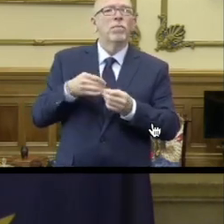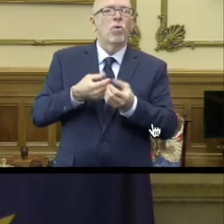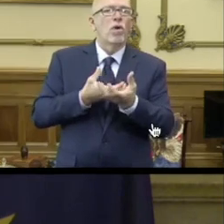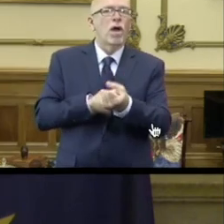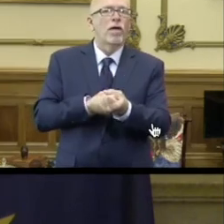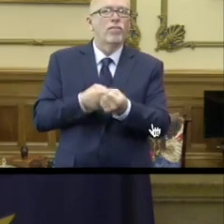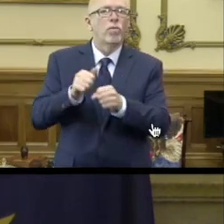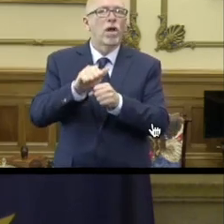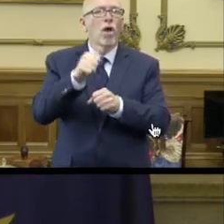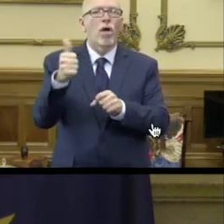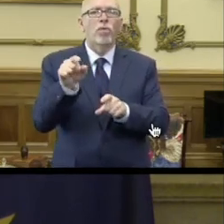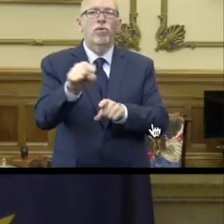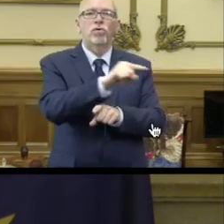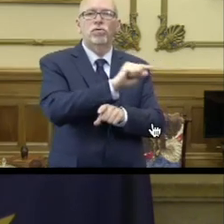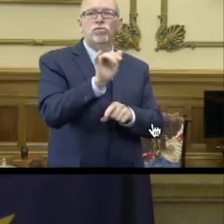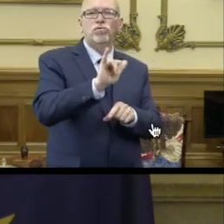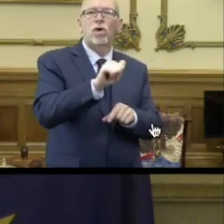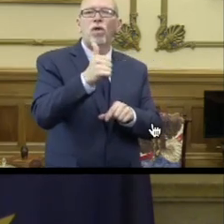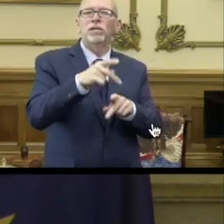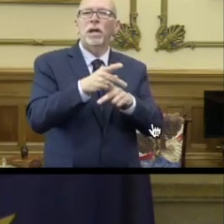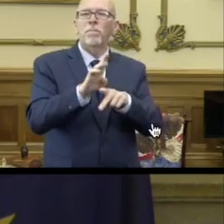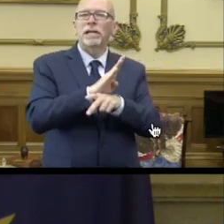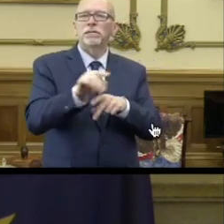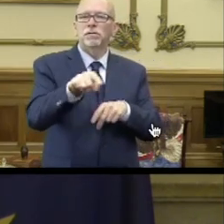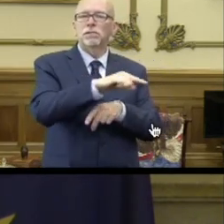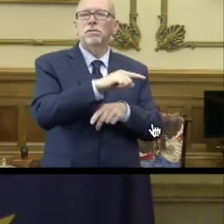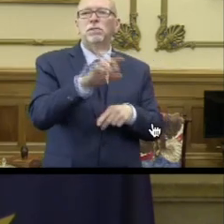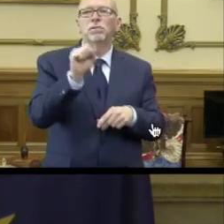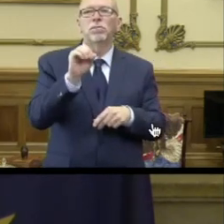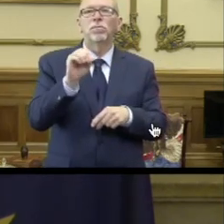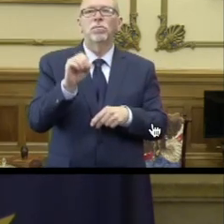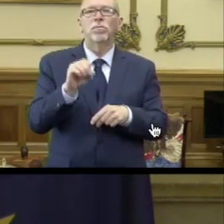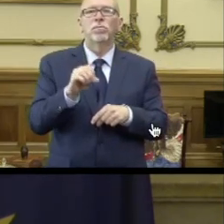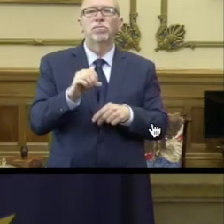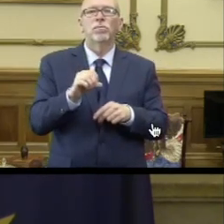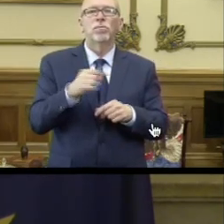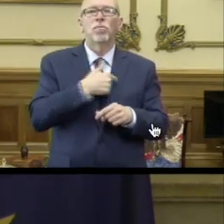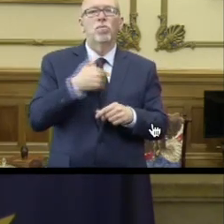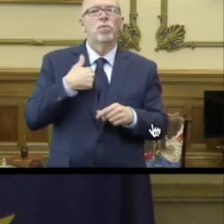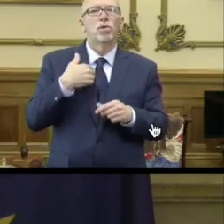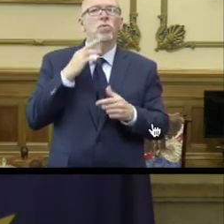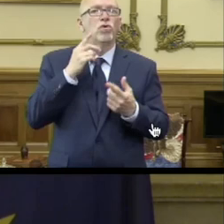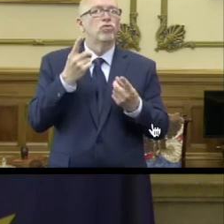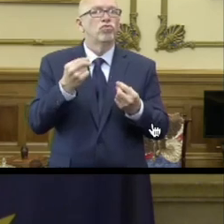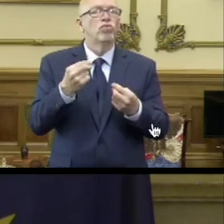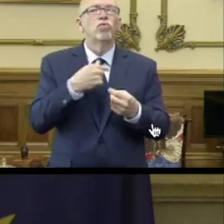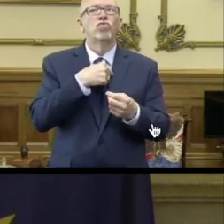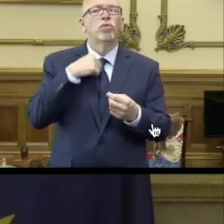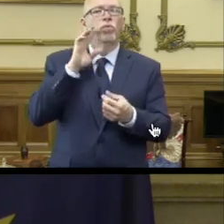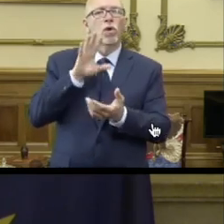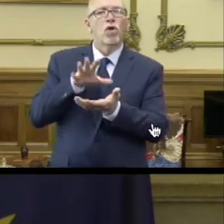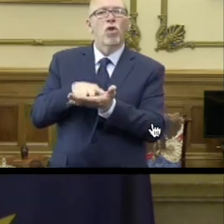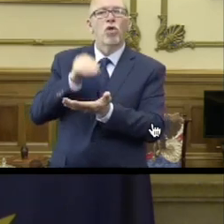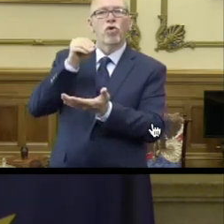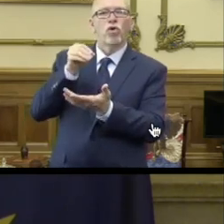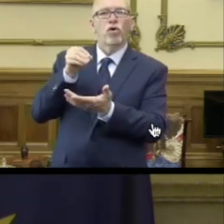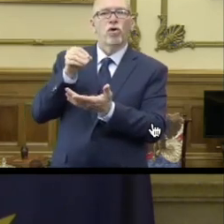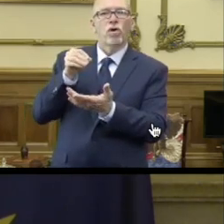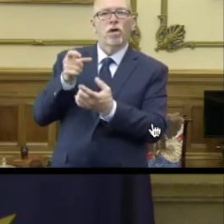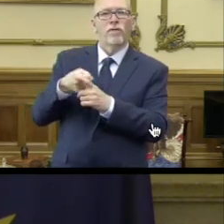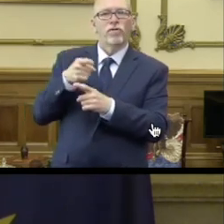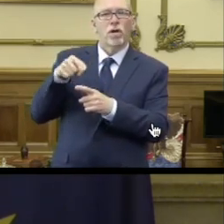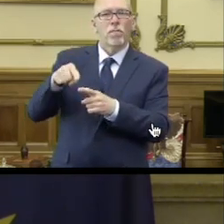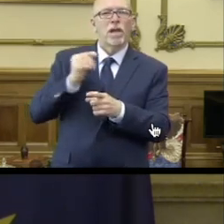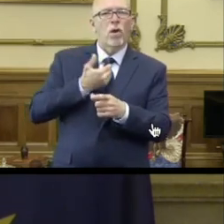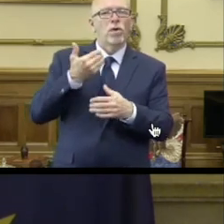other arenas as well. And so what we're going to do is learn from these